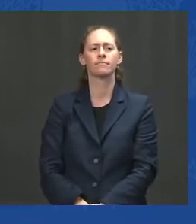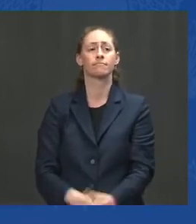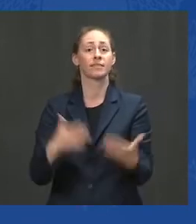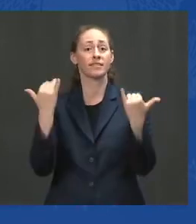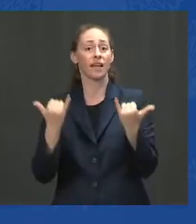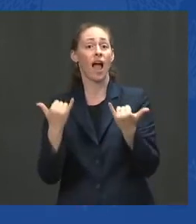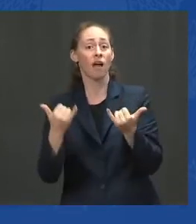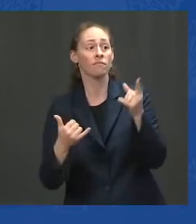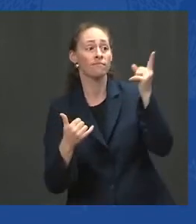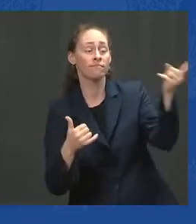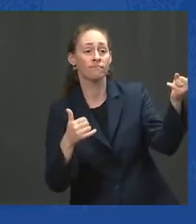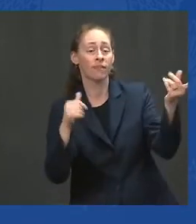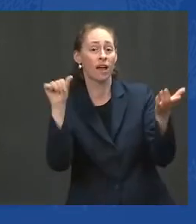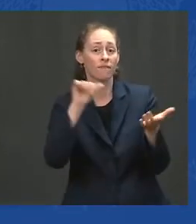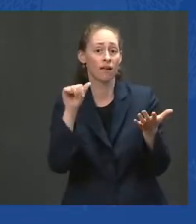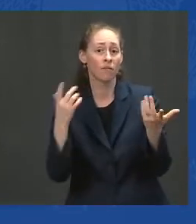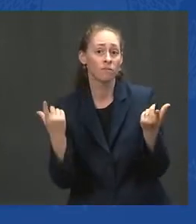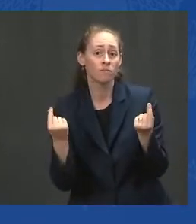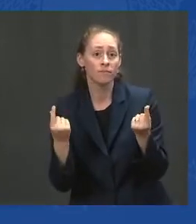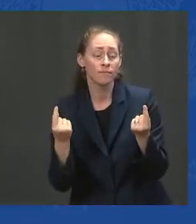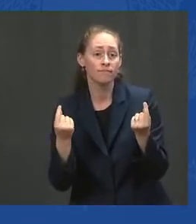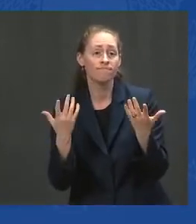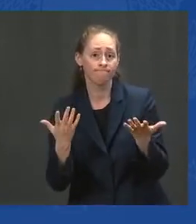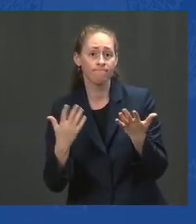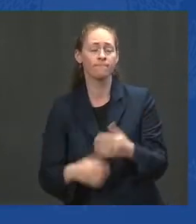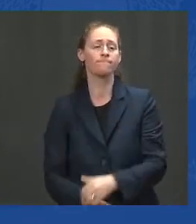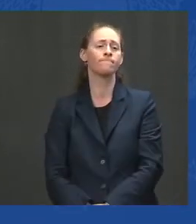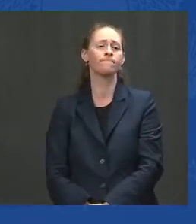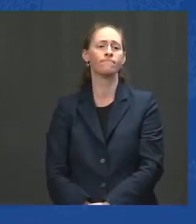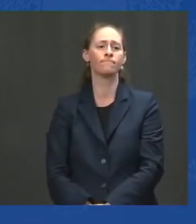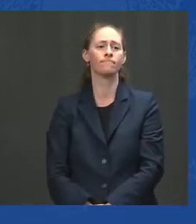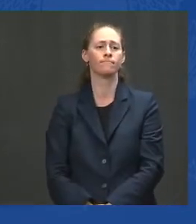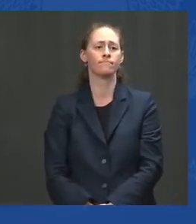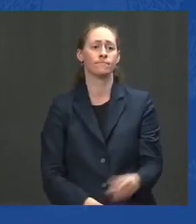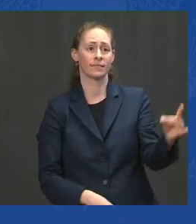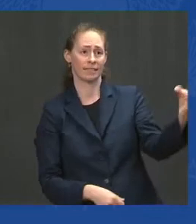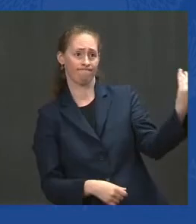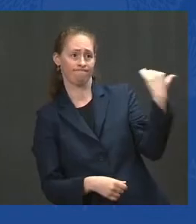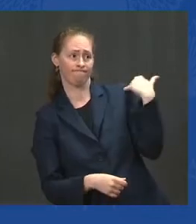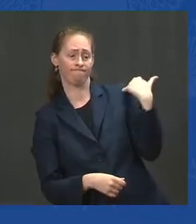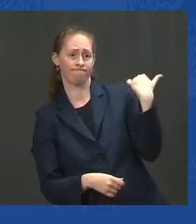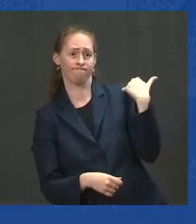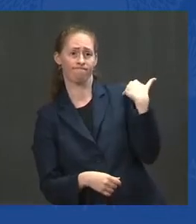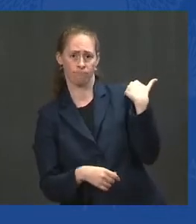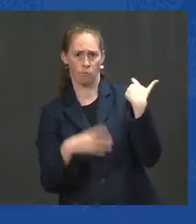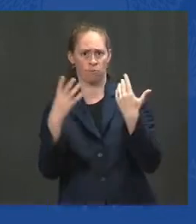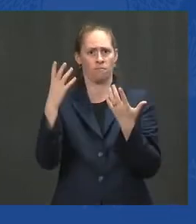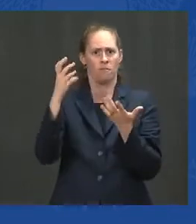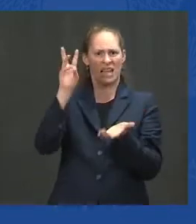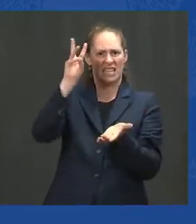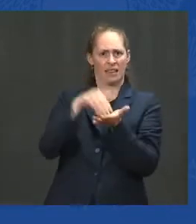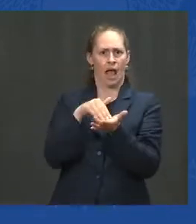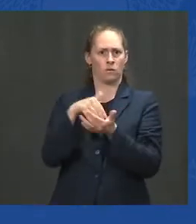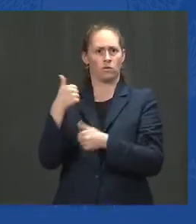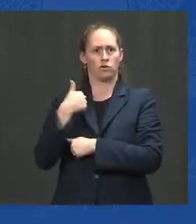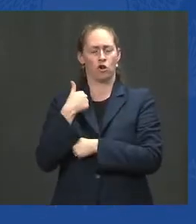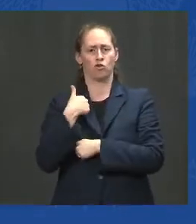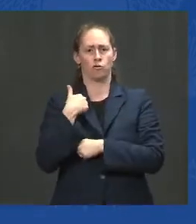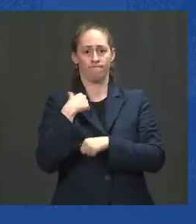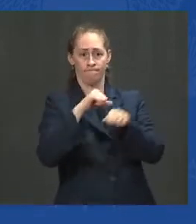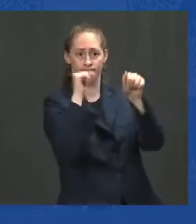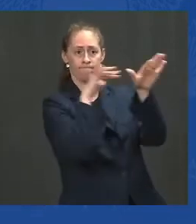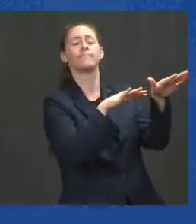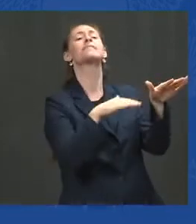I was asked to authorize, and I did, 6,000 U.S. troops to deploy to Afghanistan for the purpose of assisting in the